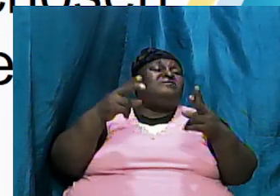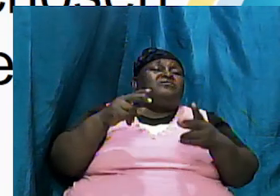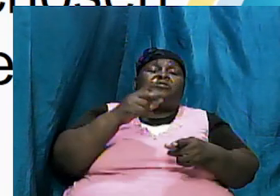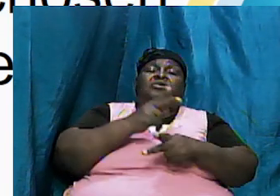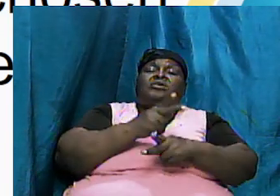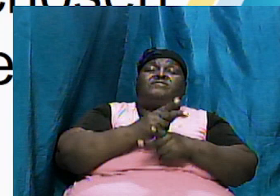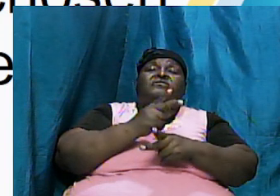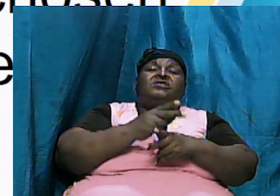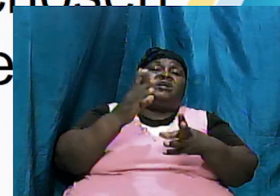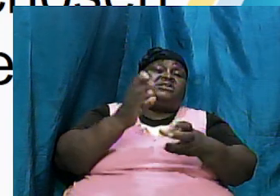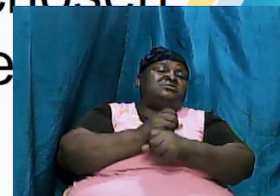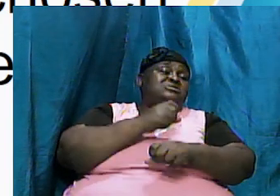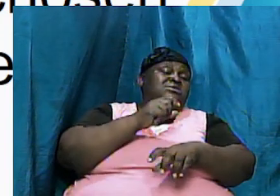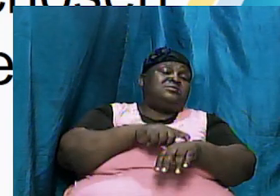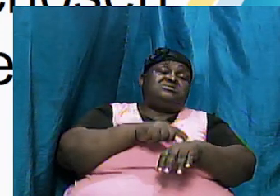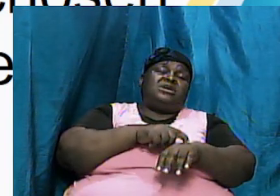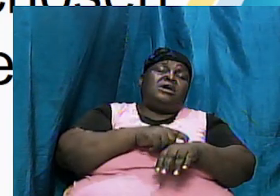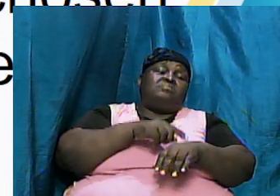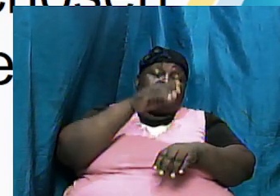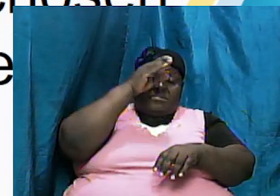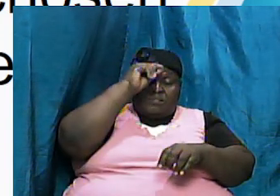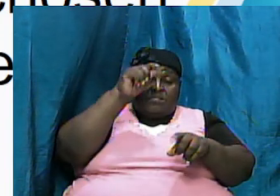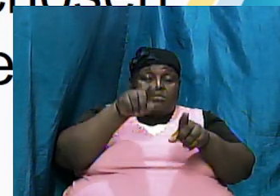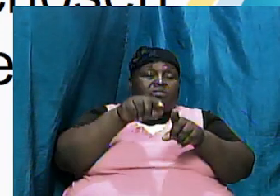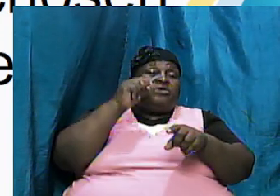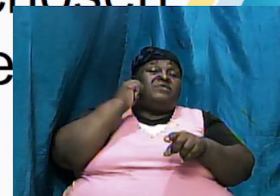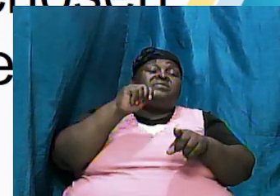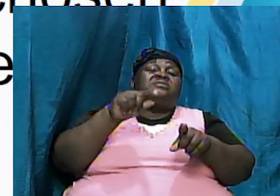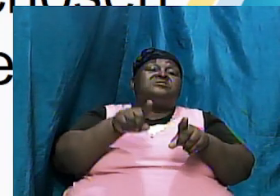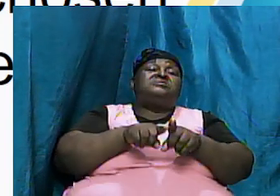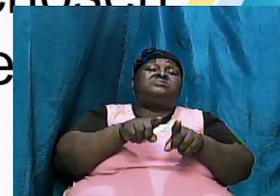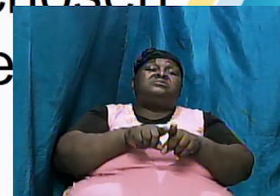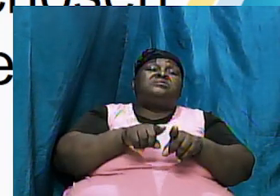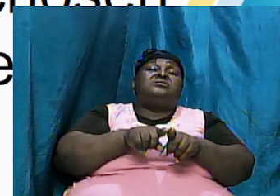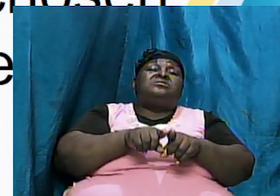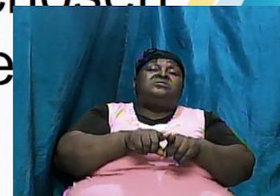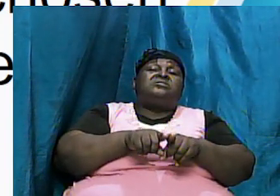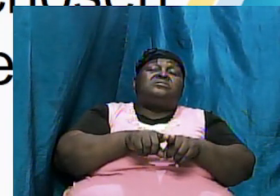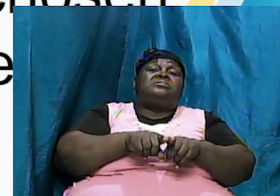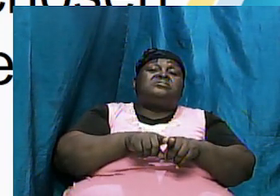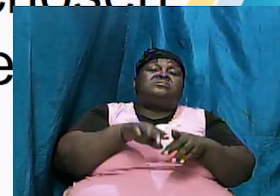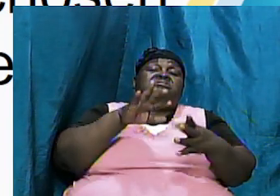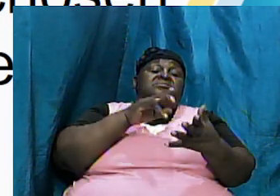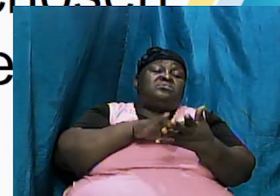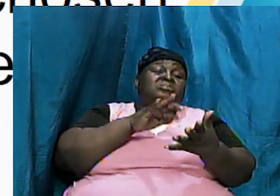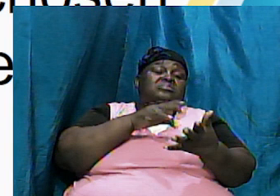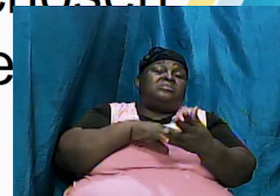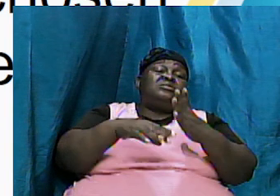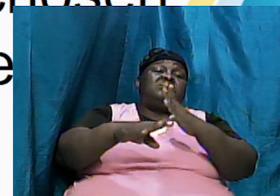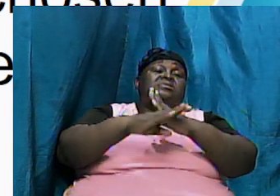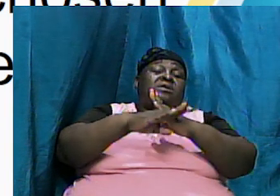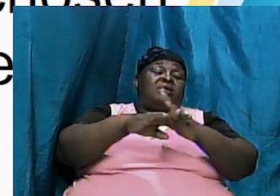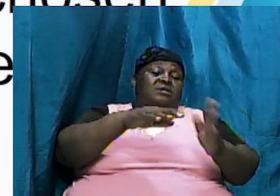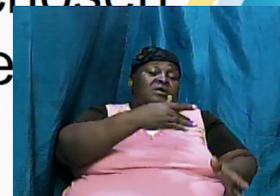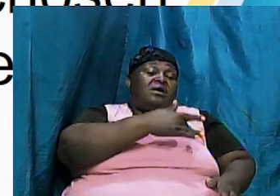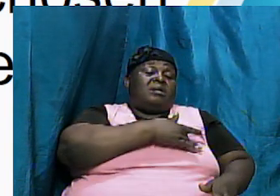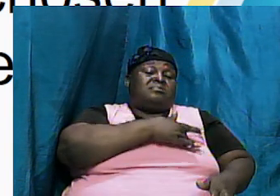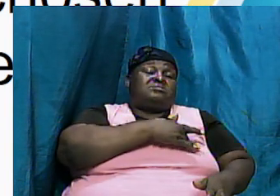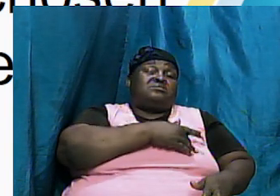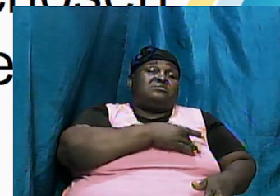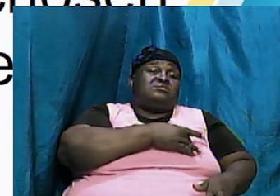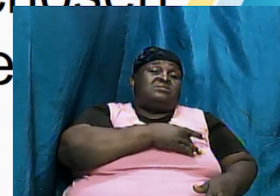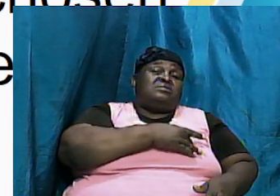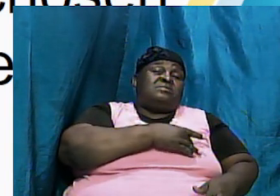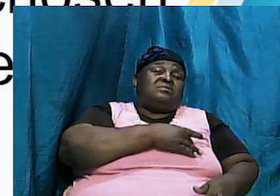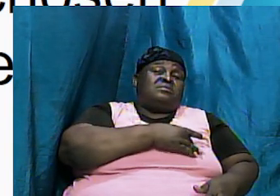and take the time out brothers and sisters to sharpen and to guard our hearts because you will